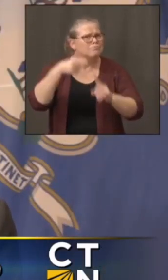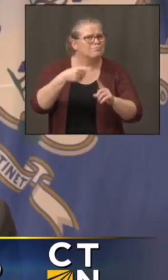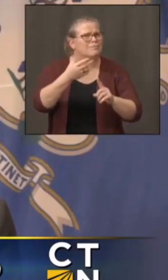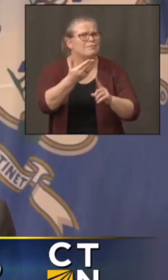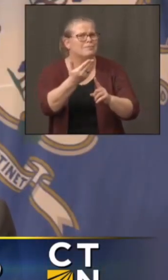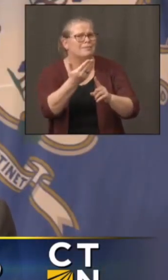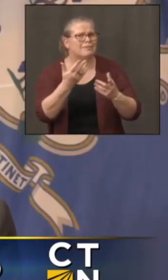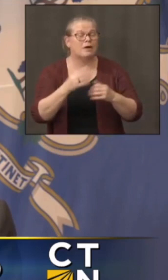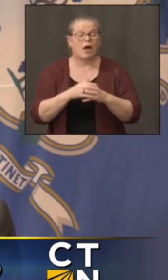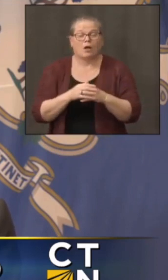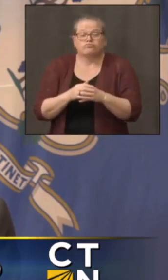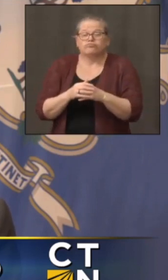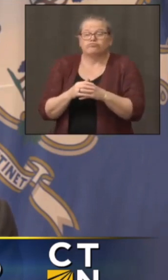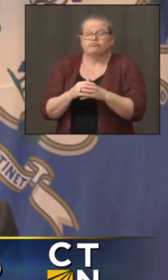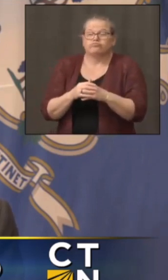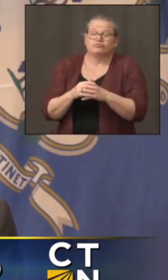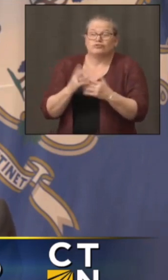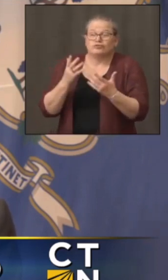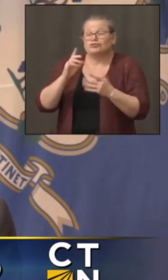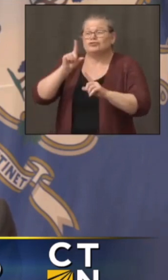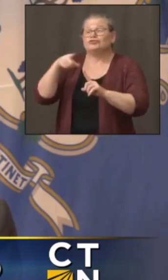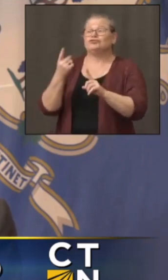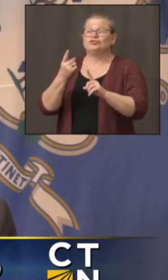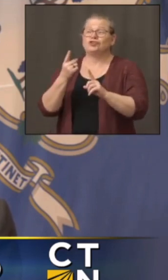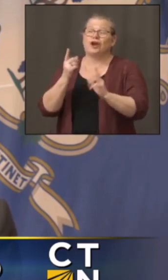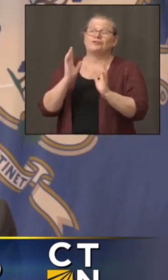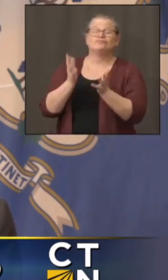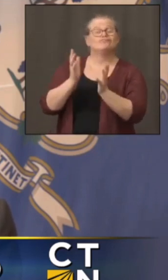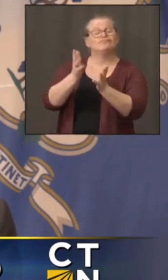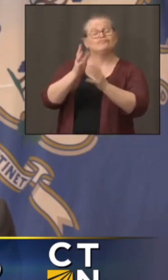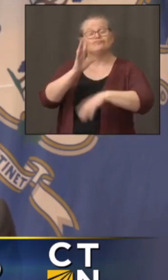Is that a no comment? Snow.